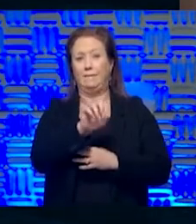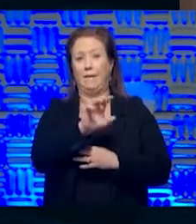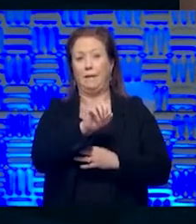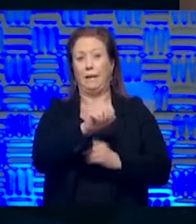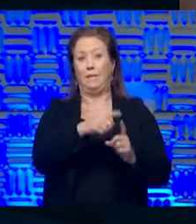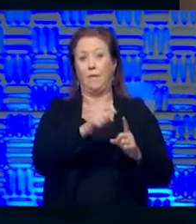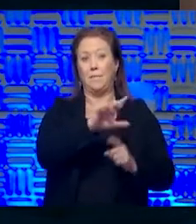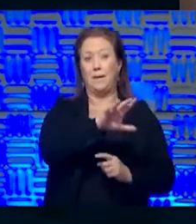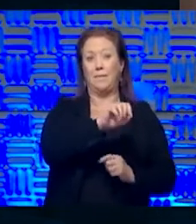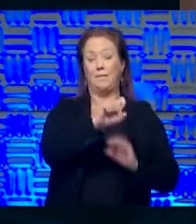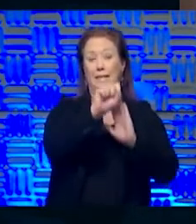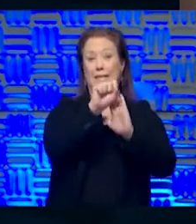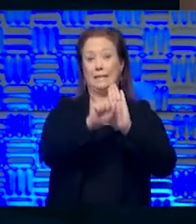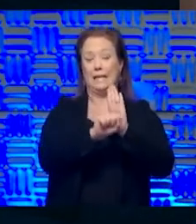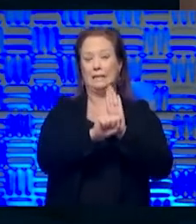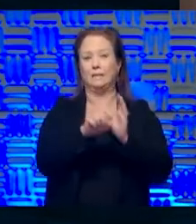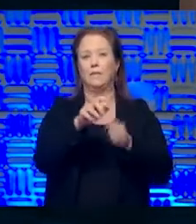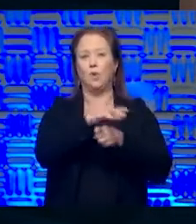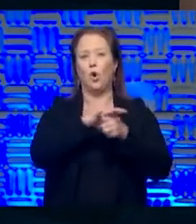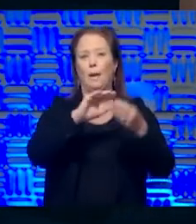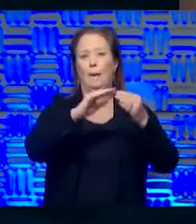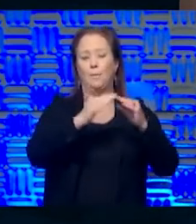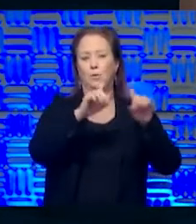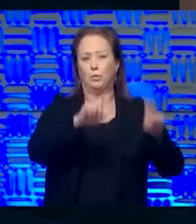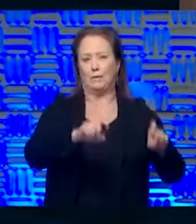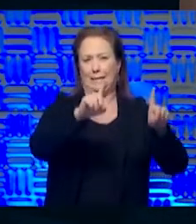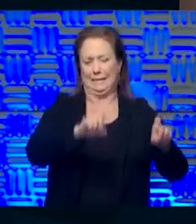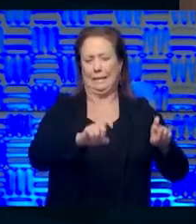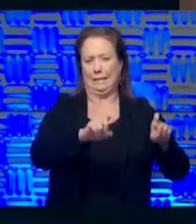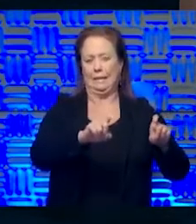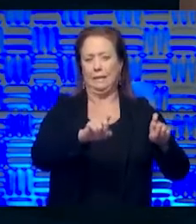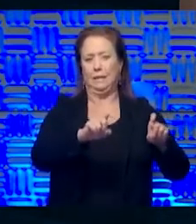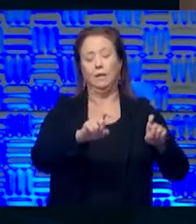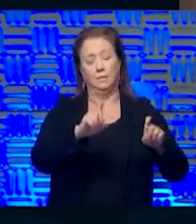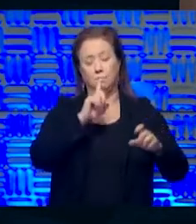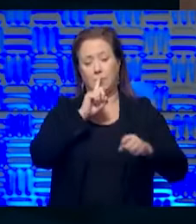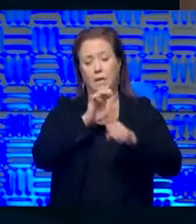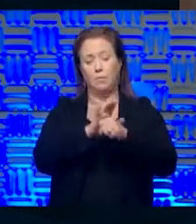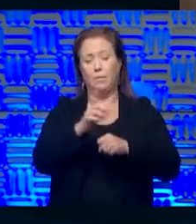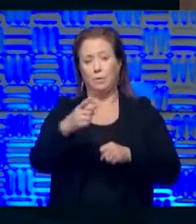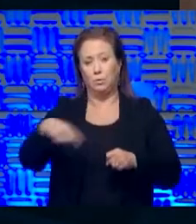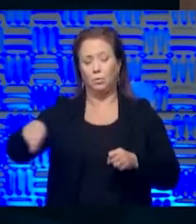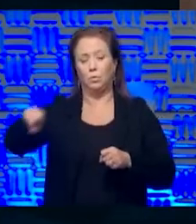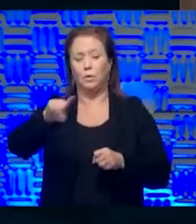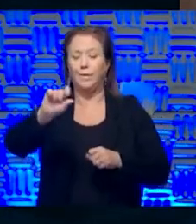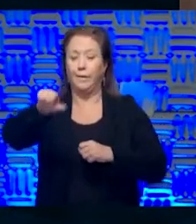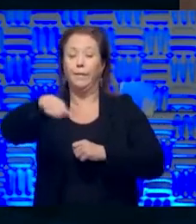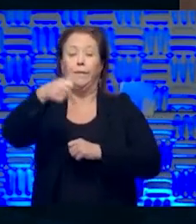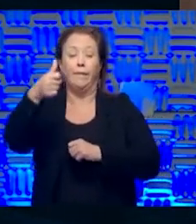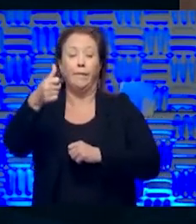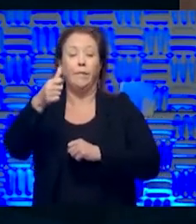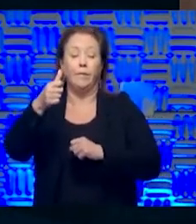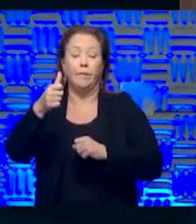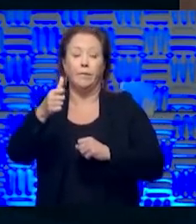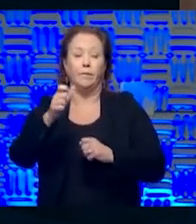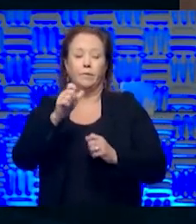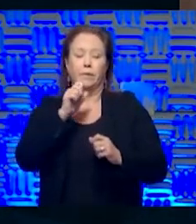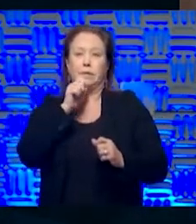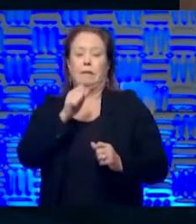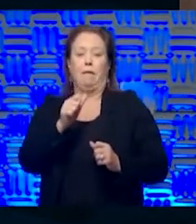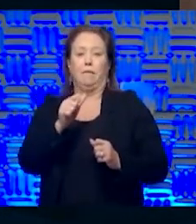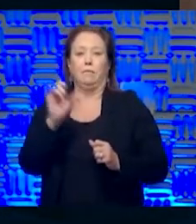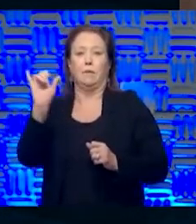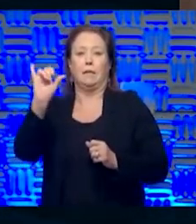50 states on a per capita basis for testing. And I assure you and the others that it's not like we're hoarding